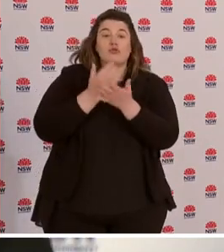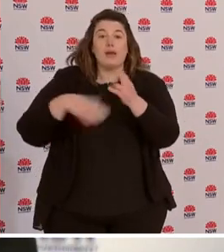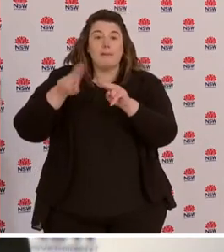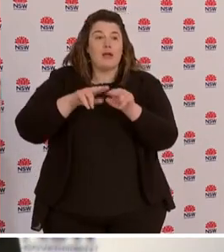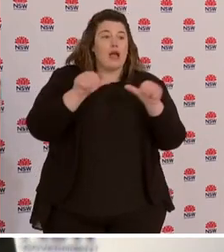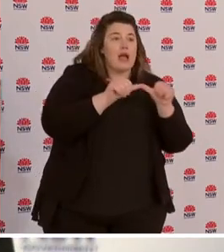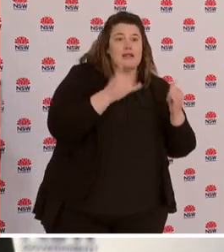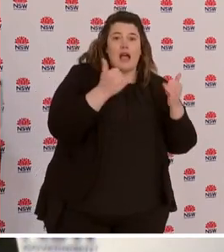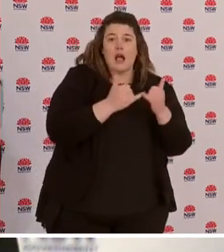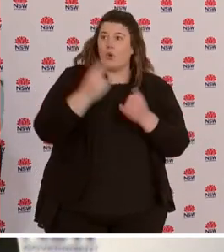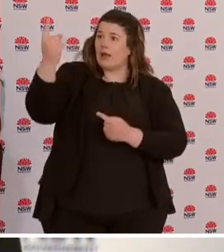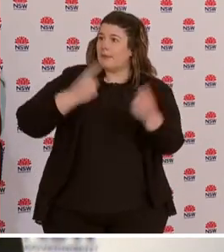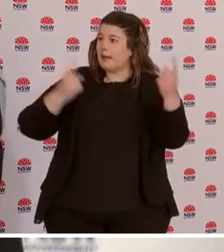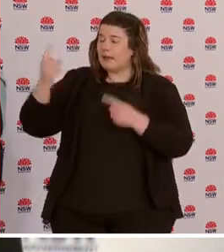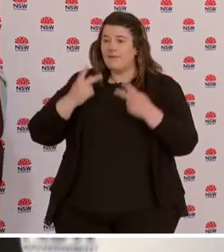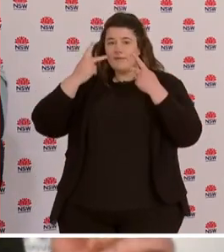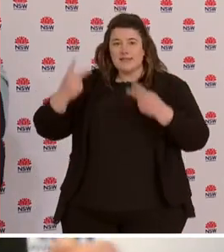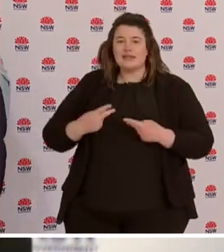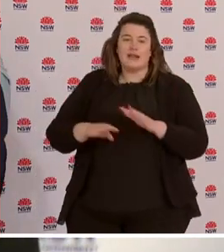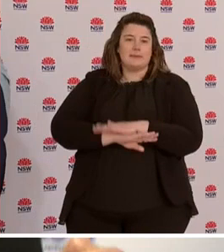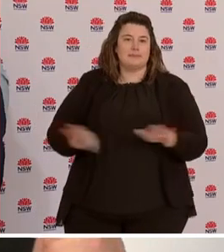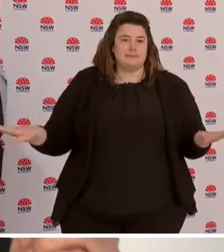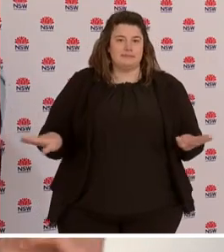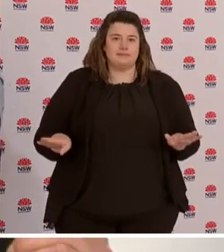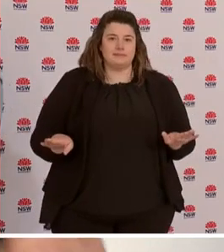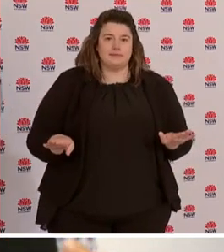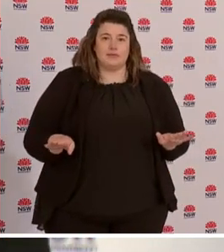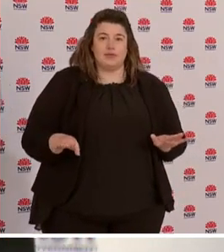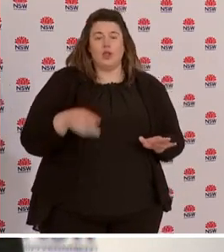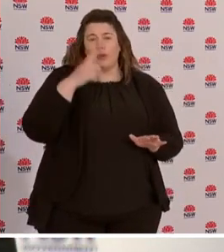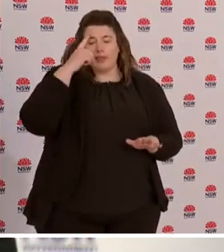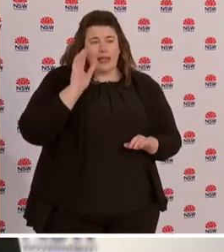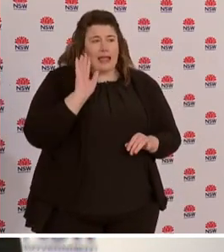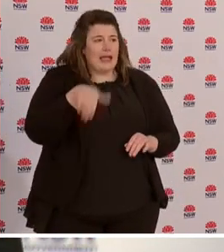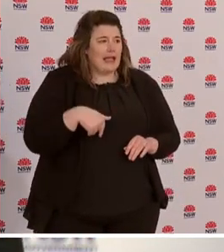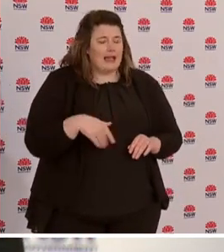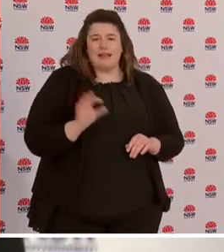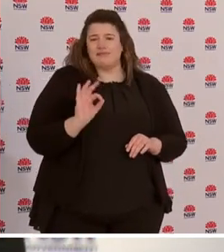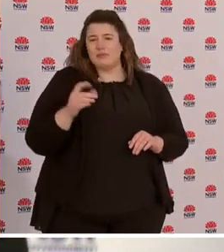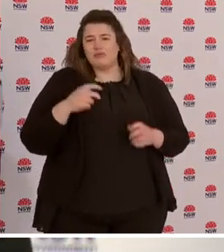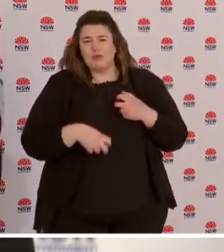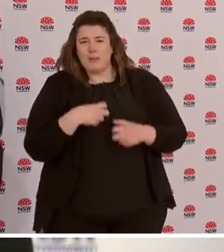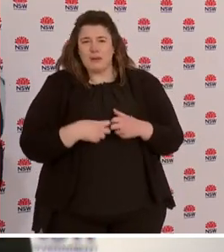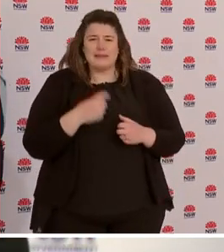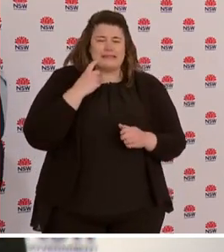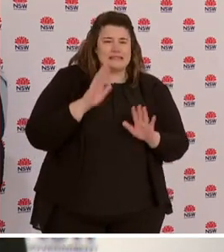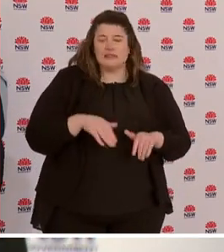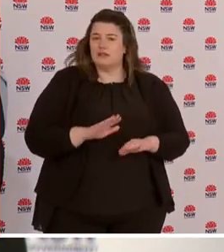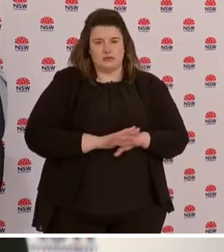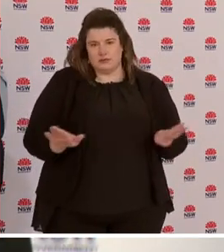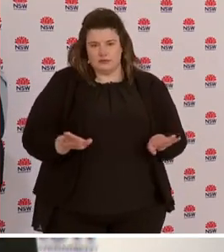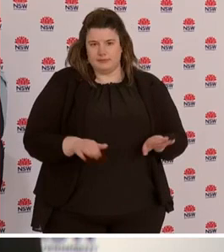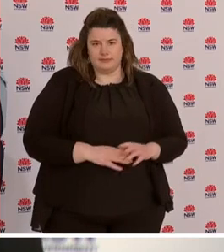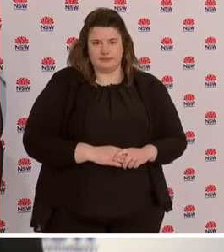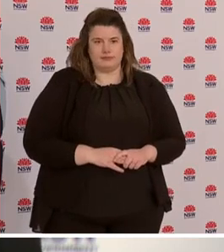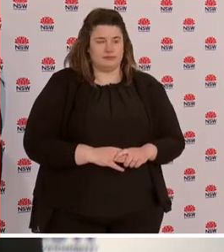you to come into your household. It's so important even if you think it's it's just not safe to do so. I've also been notified